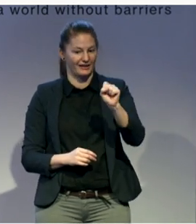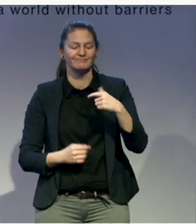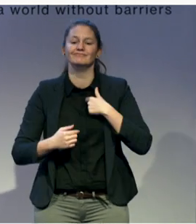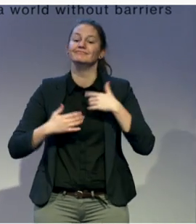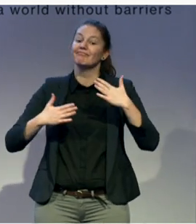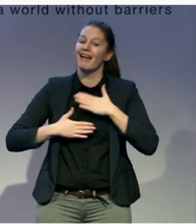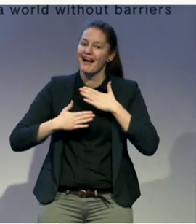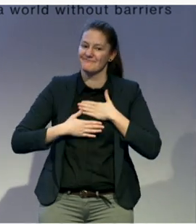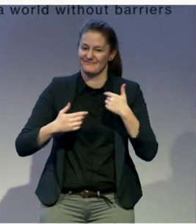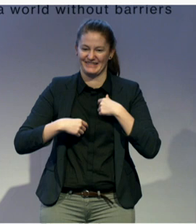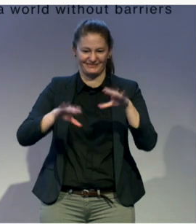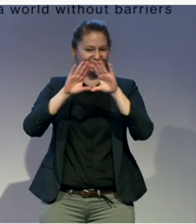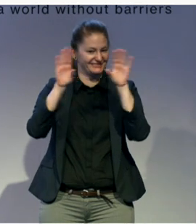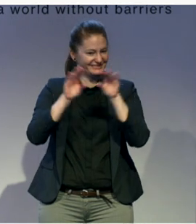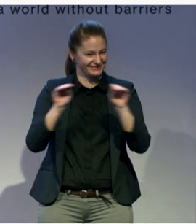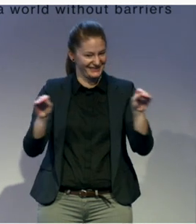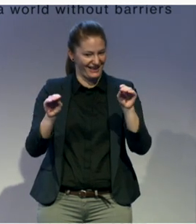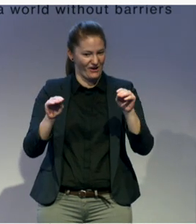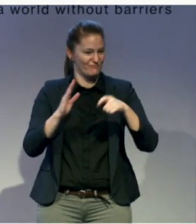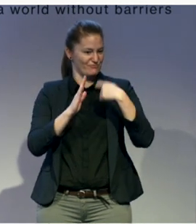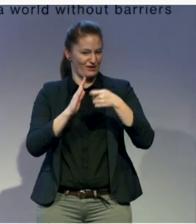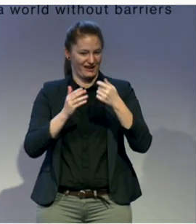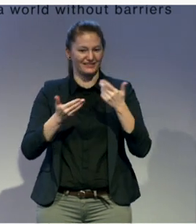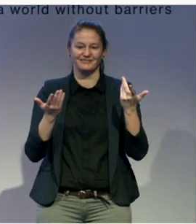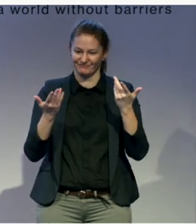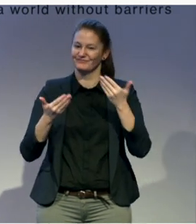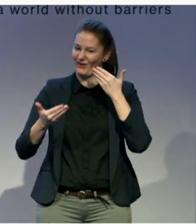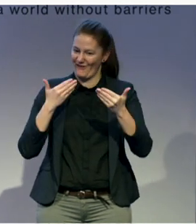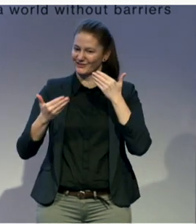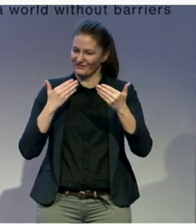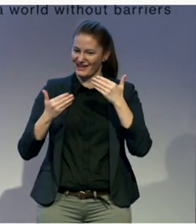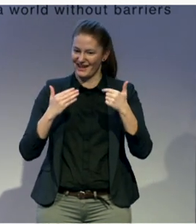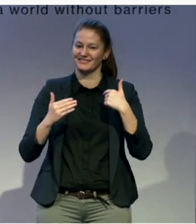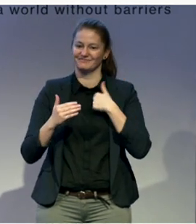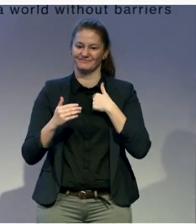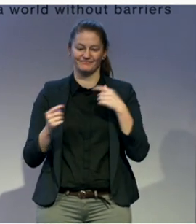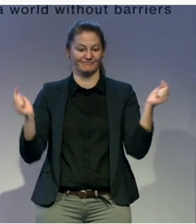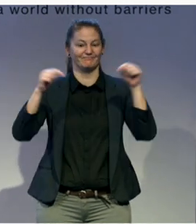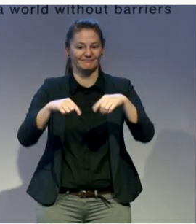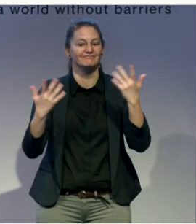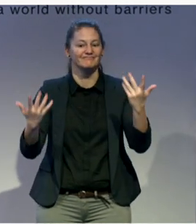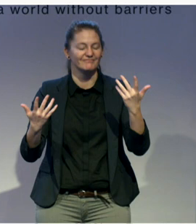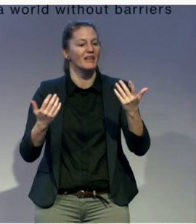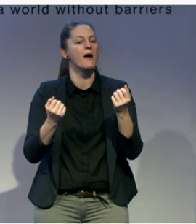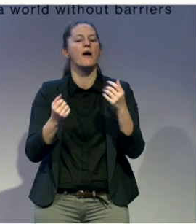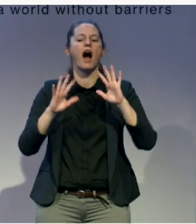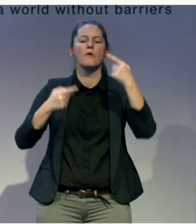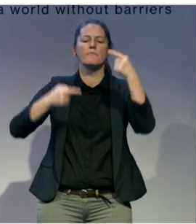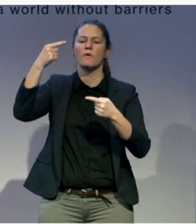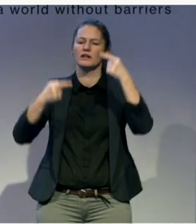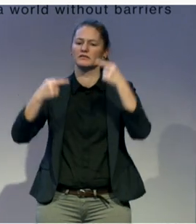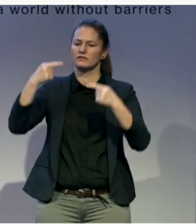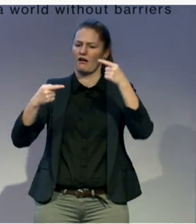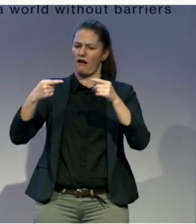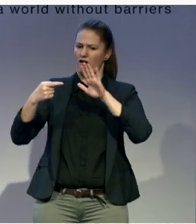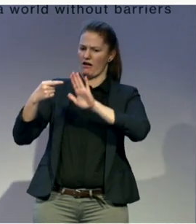to talk about political participation for people with disabilities in low and middle income countries. At the Harkin Institute, we